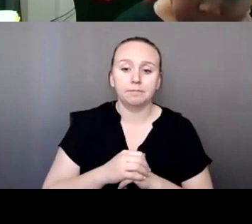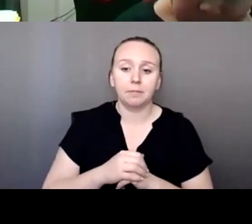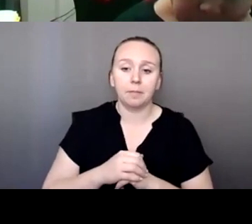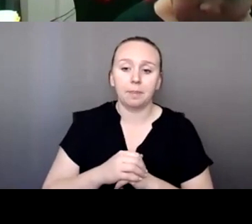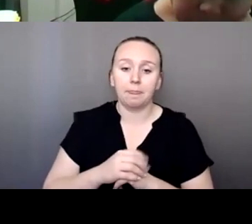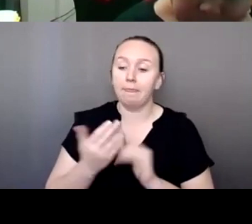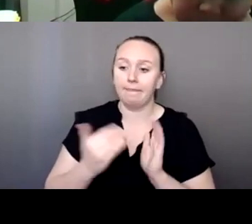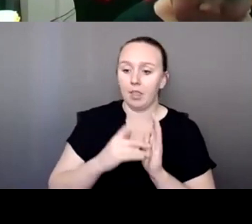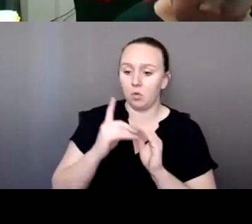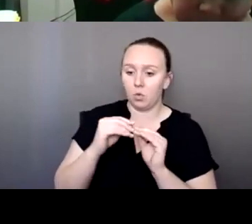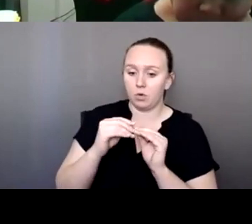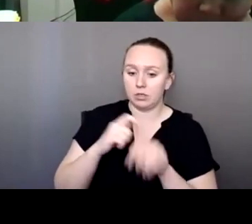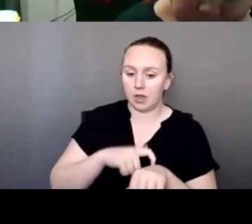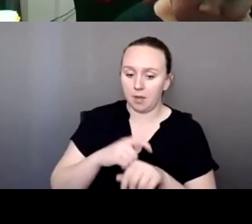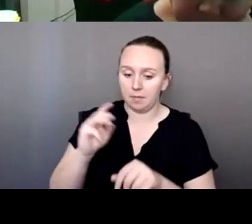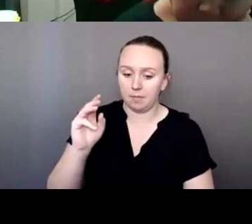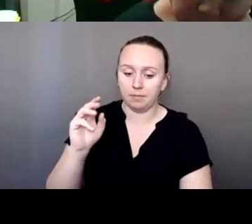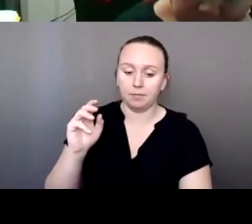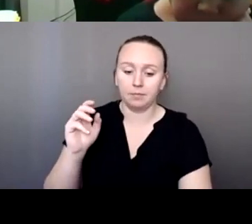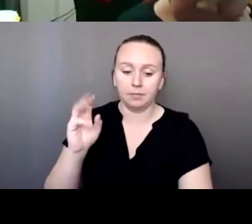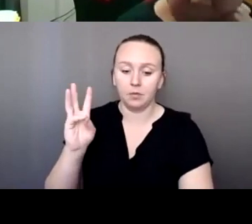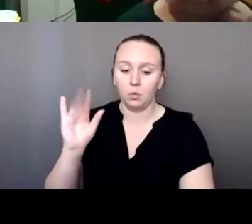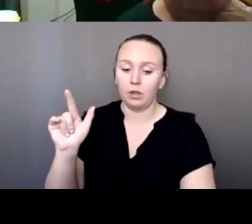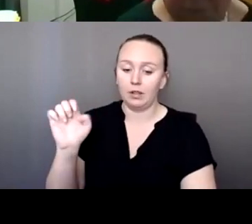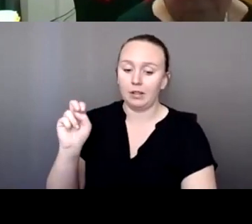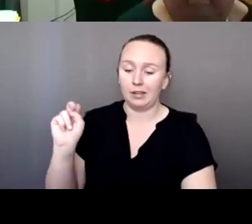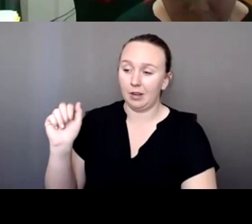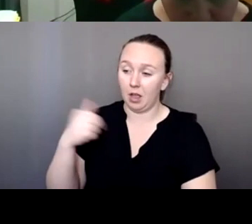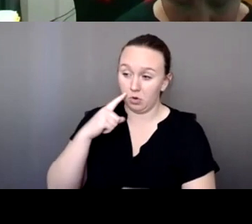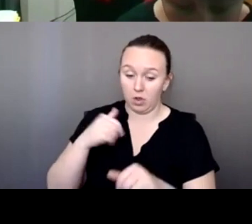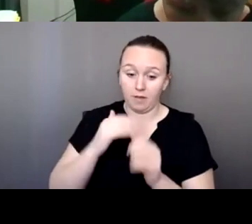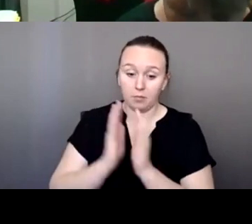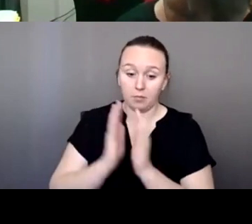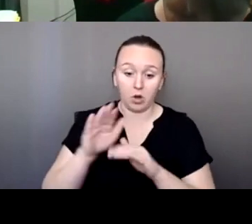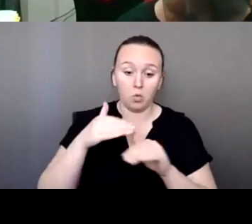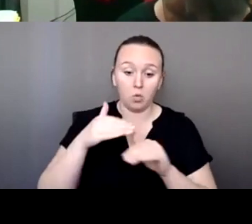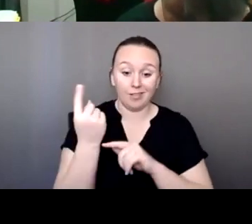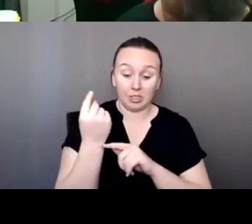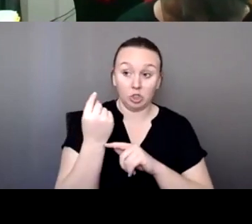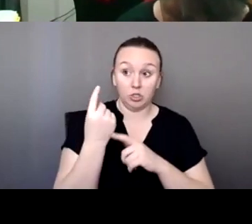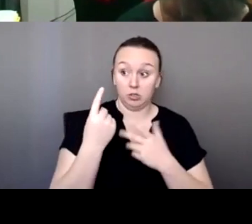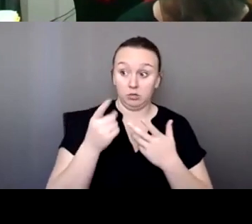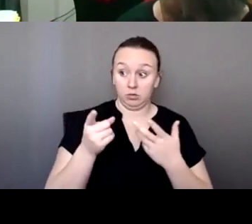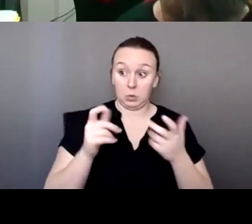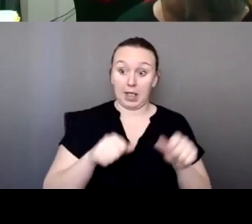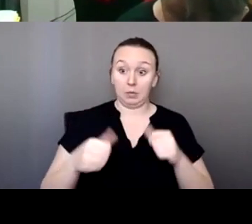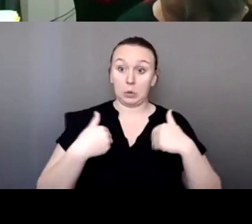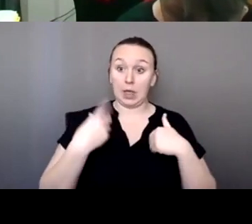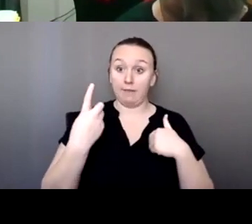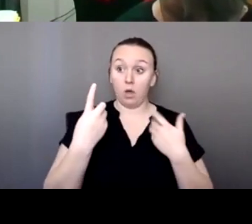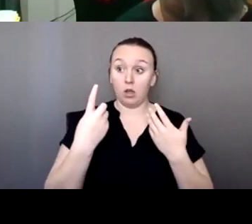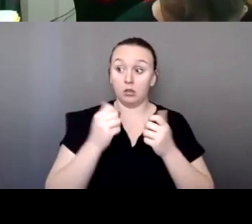again, one more time, Walena, I know that you had a prayer walk last year. Were you able to have one now in the face of COVID, which I'm sure makes this